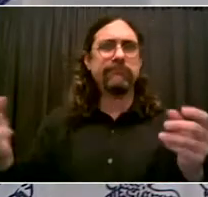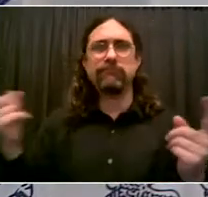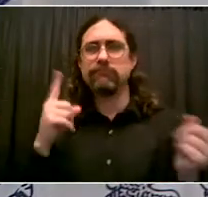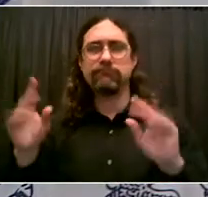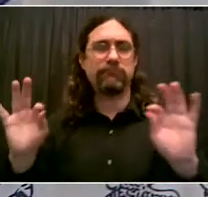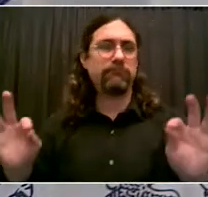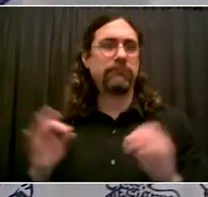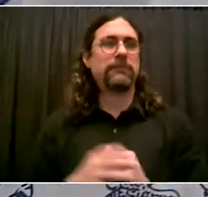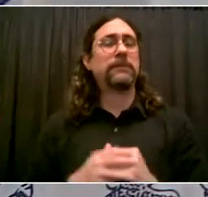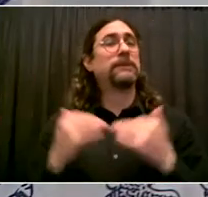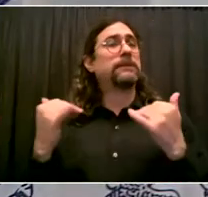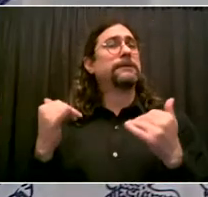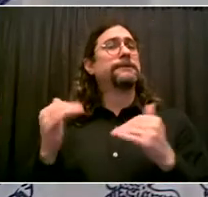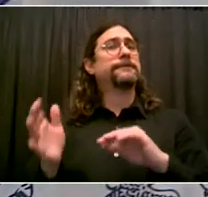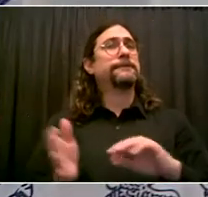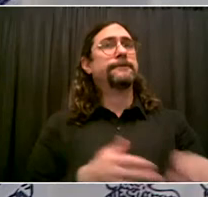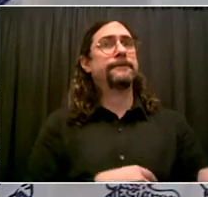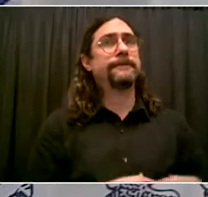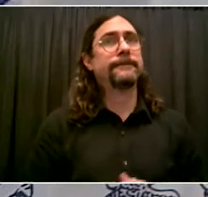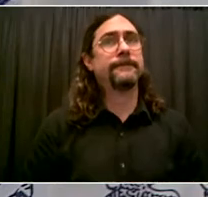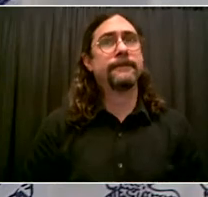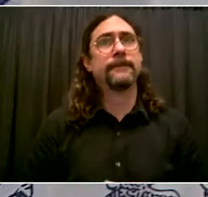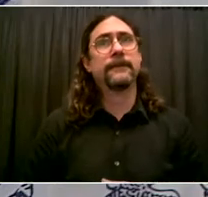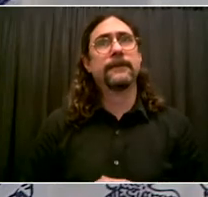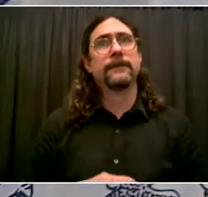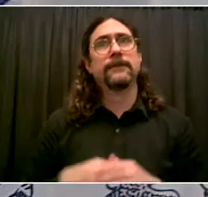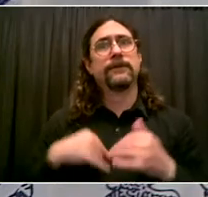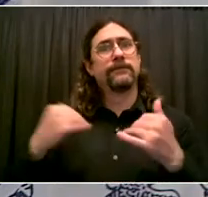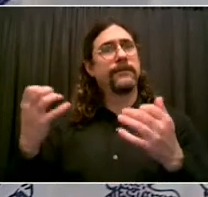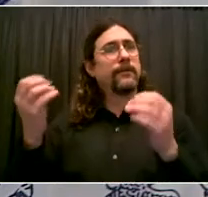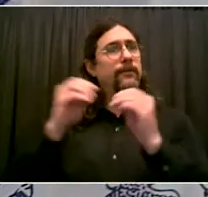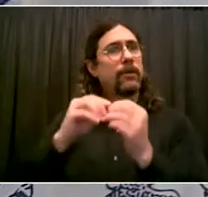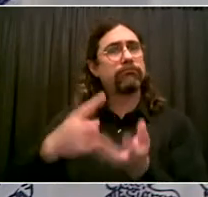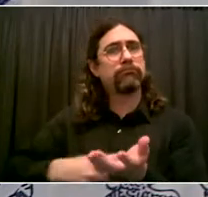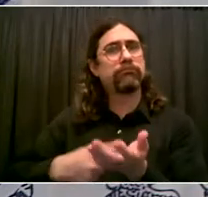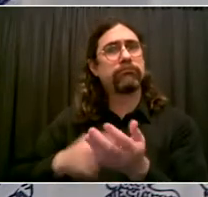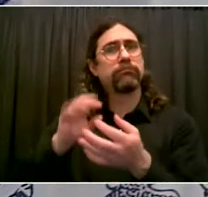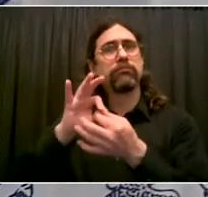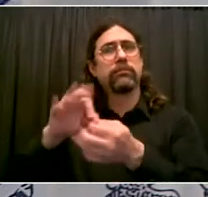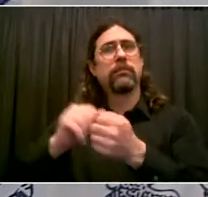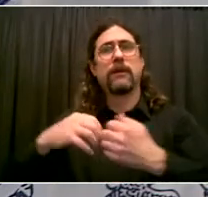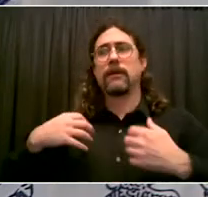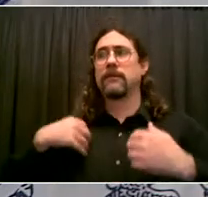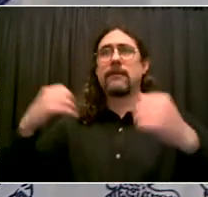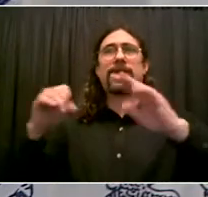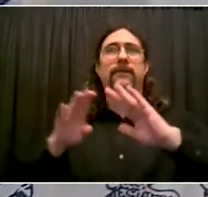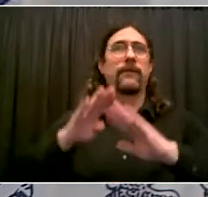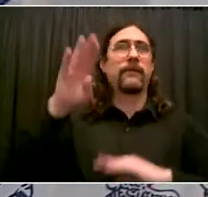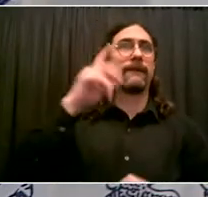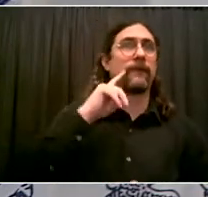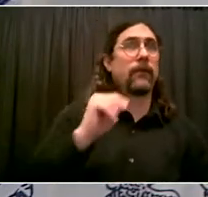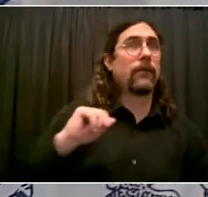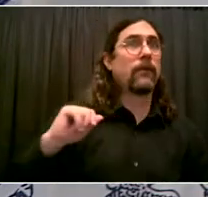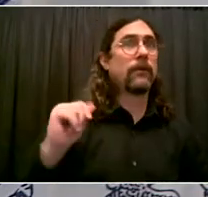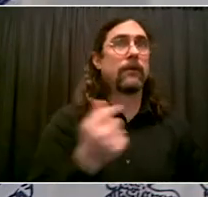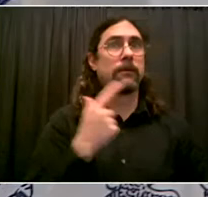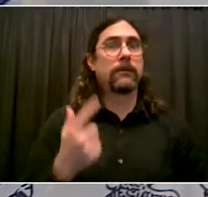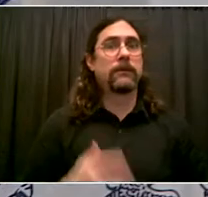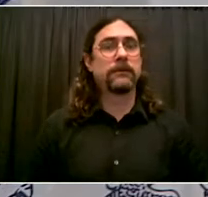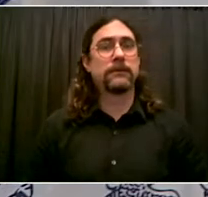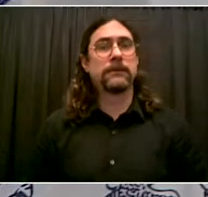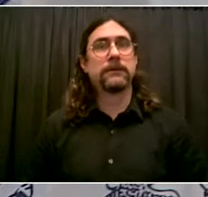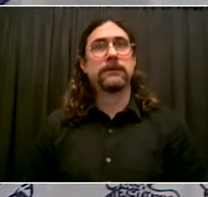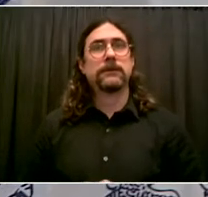So, what is New York City all about? New York City, there's so many wonderful ways you can define the city, but one of the things that's going to come to mind always